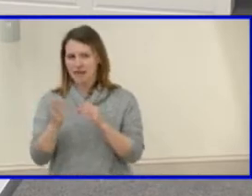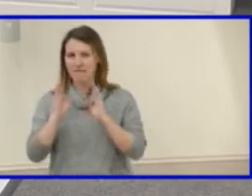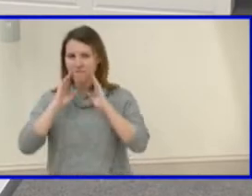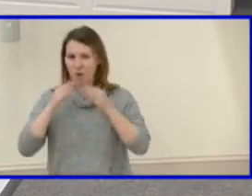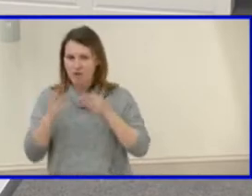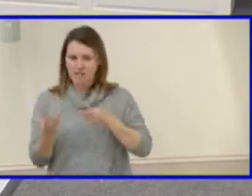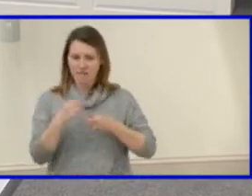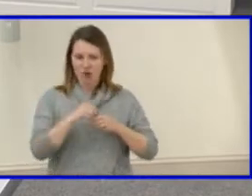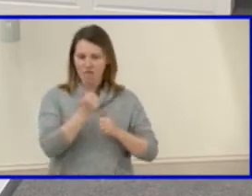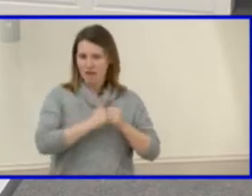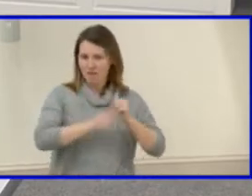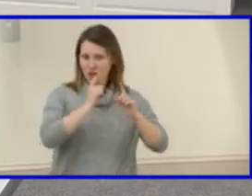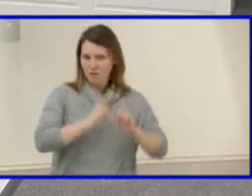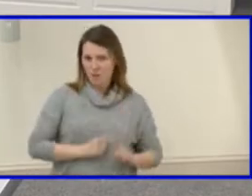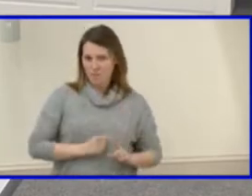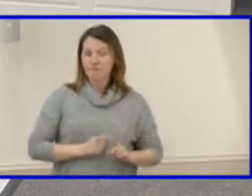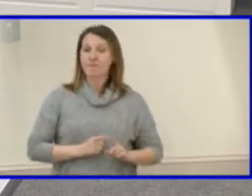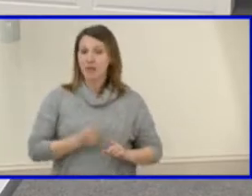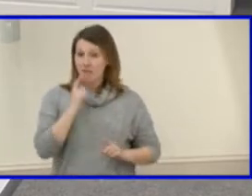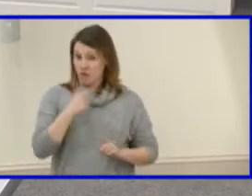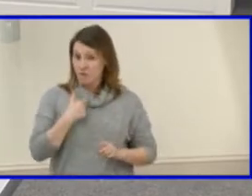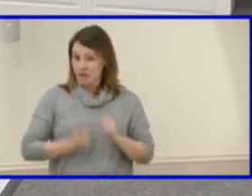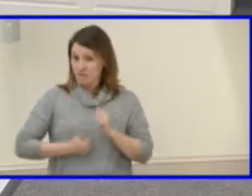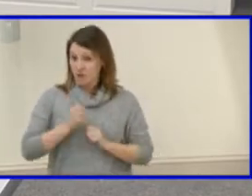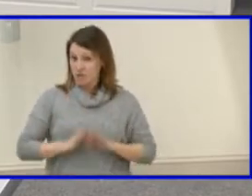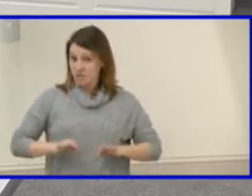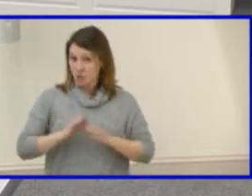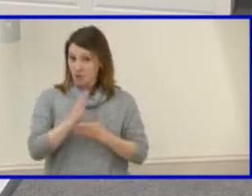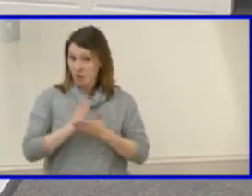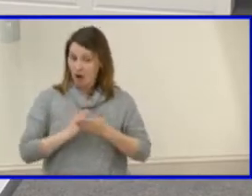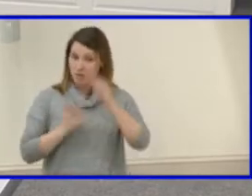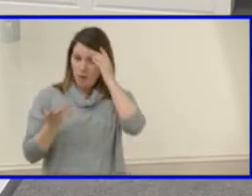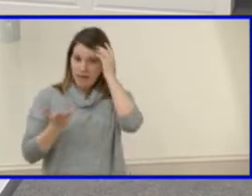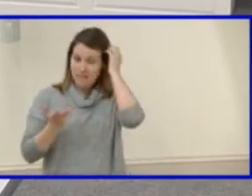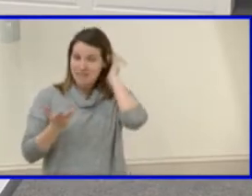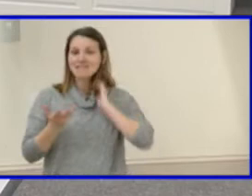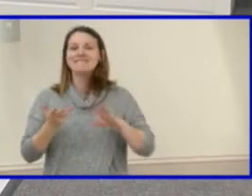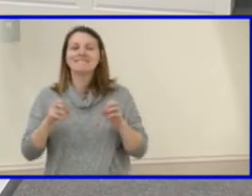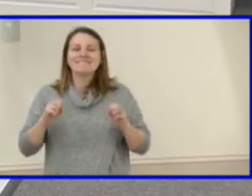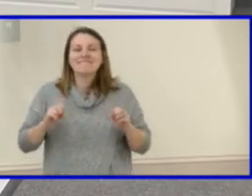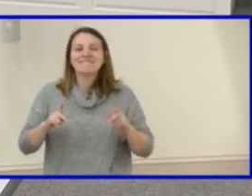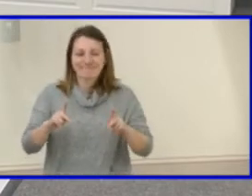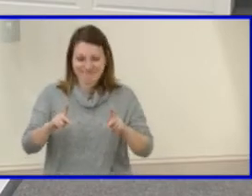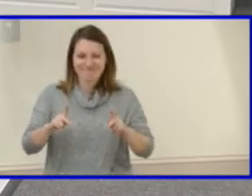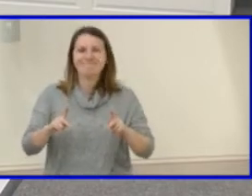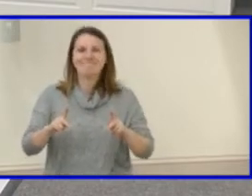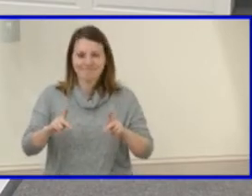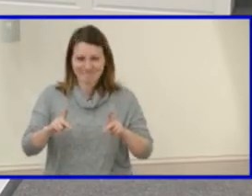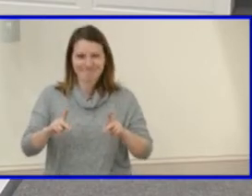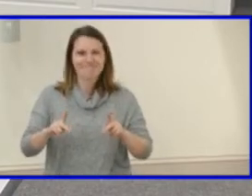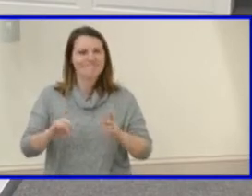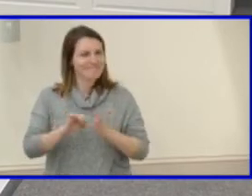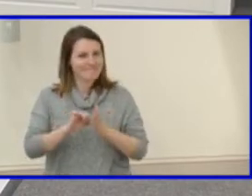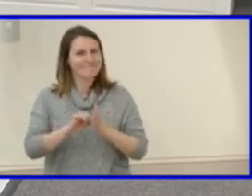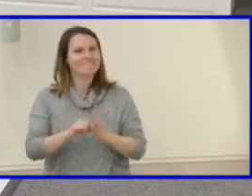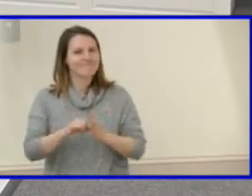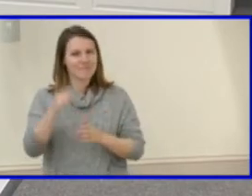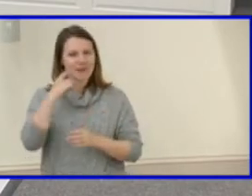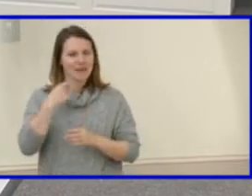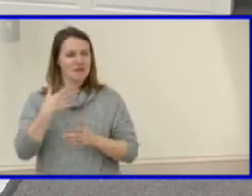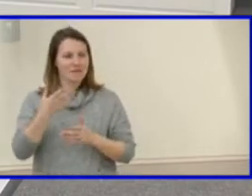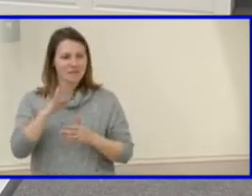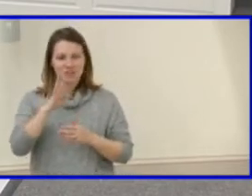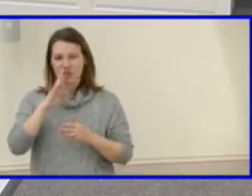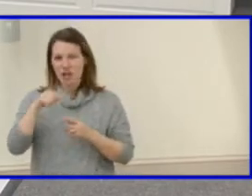to me, the most important part about that being opportunity, because that's a thing I am passionate about is